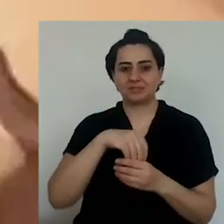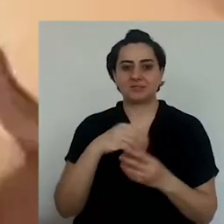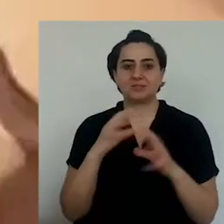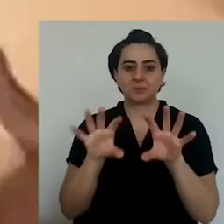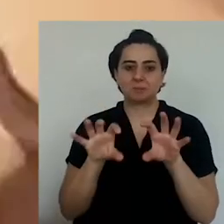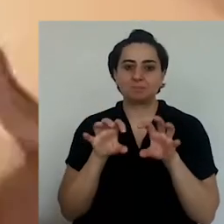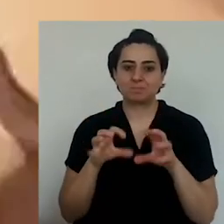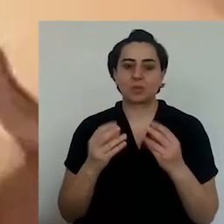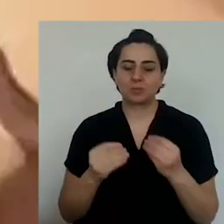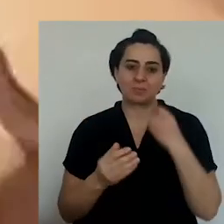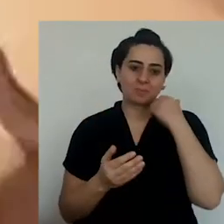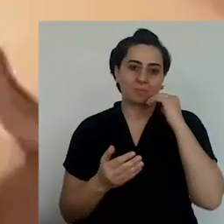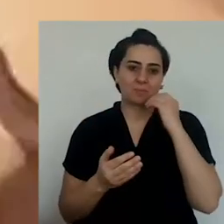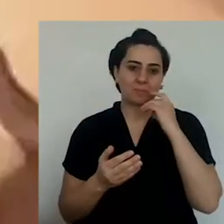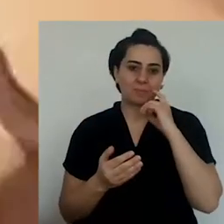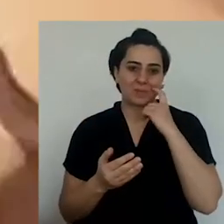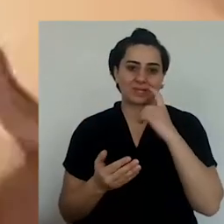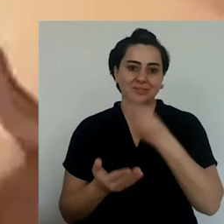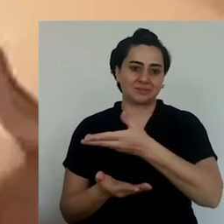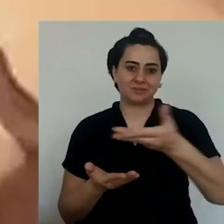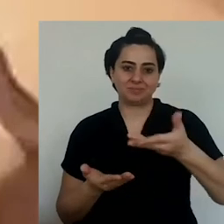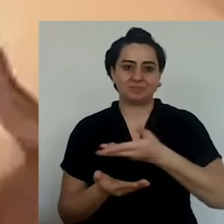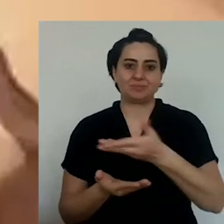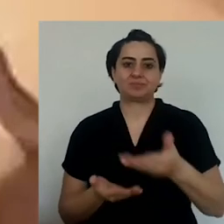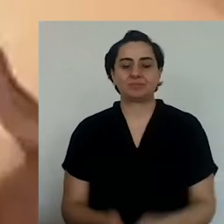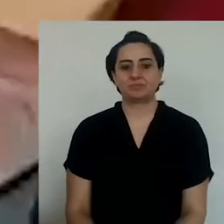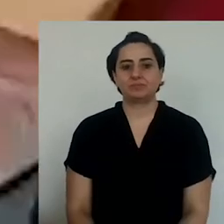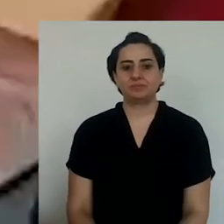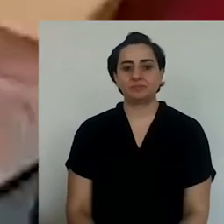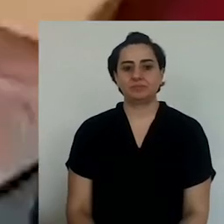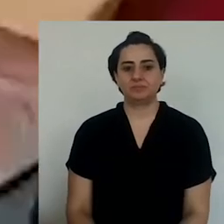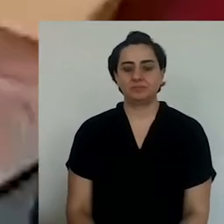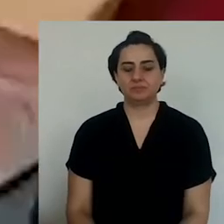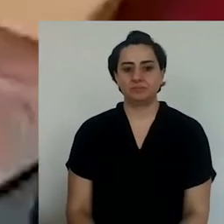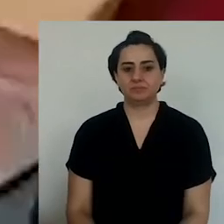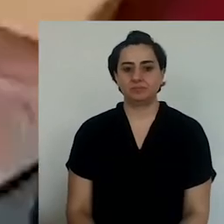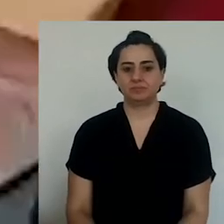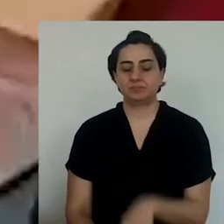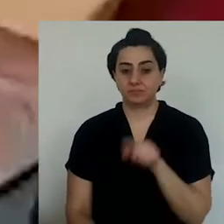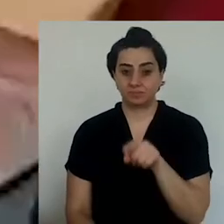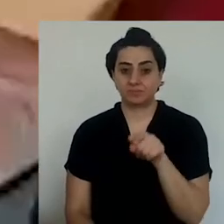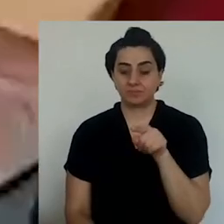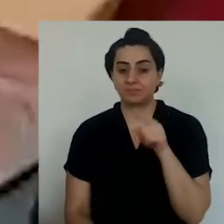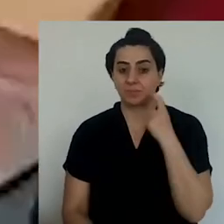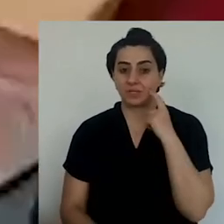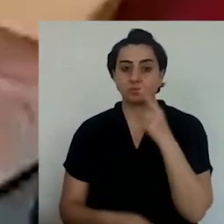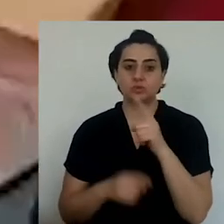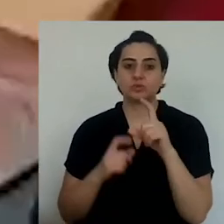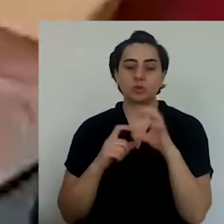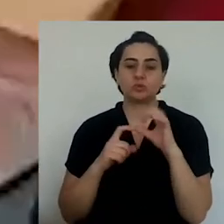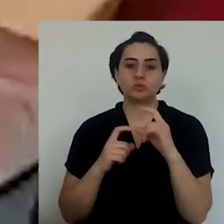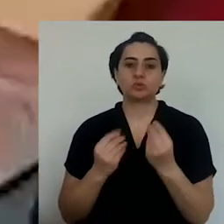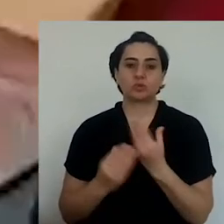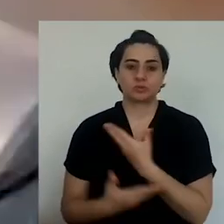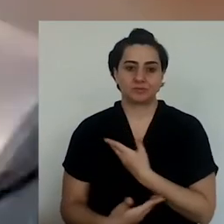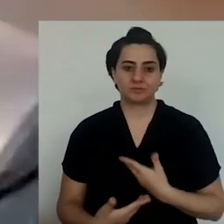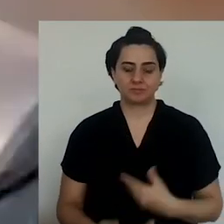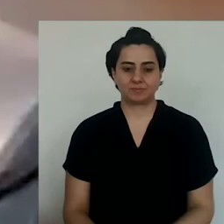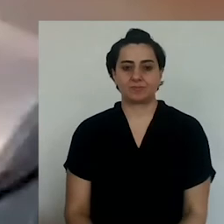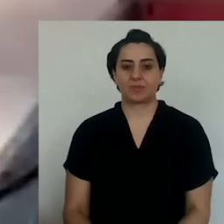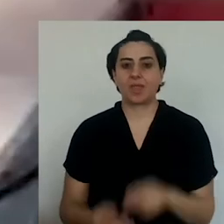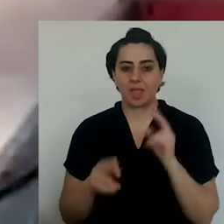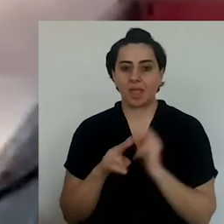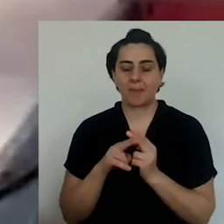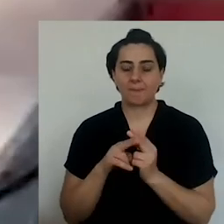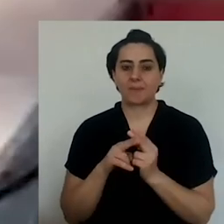salt and pepper added here. They absorbed all that. The